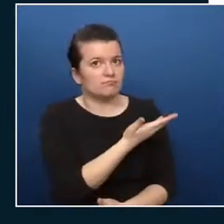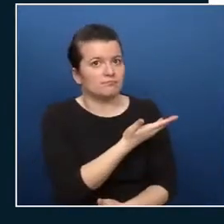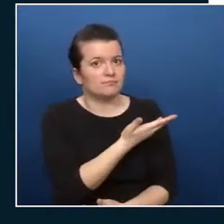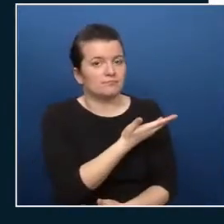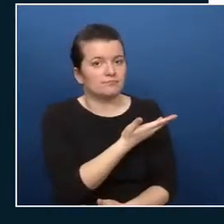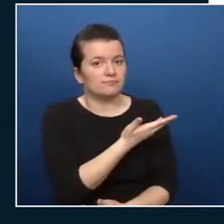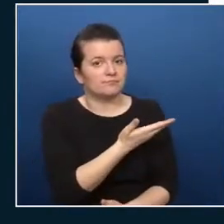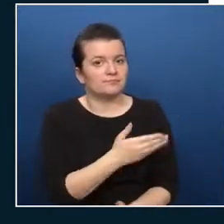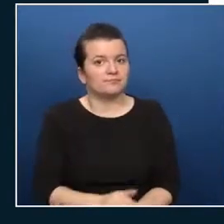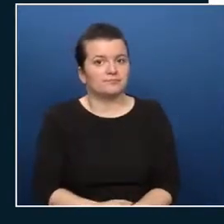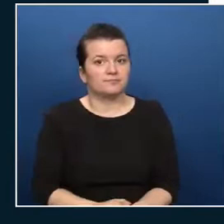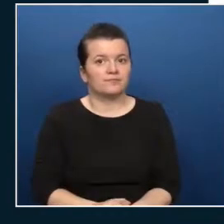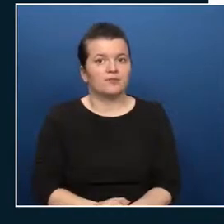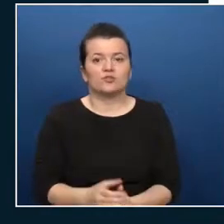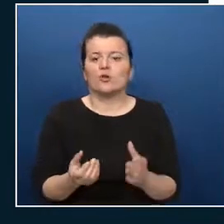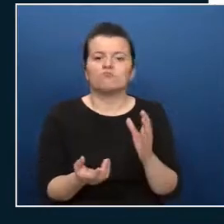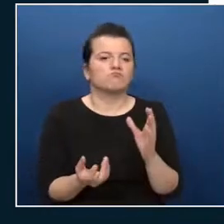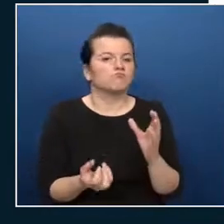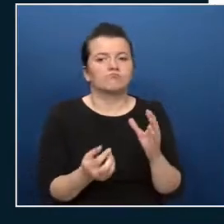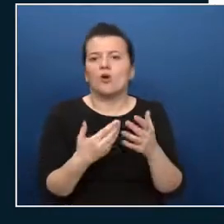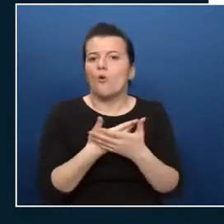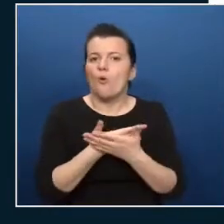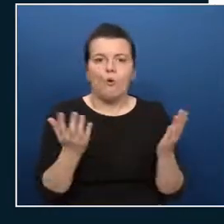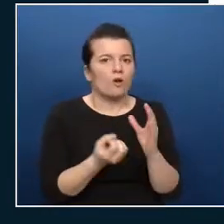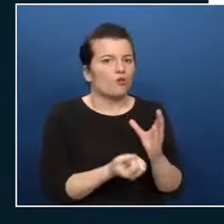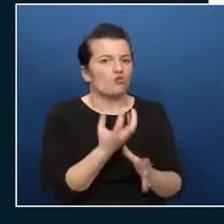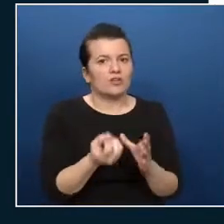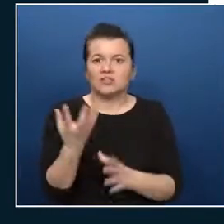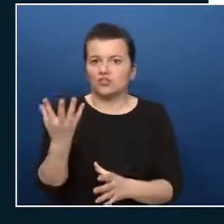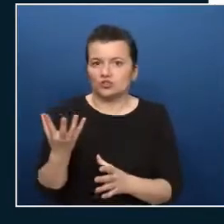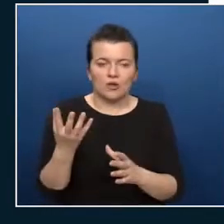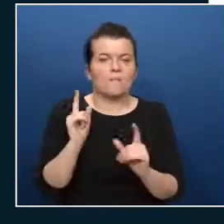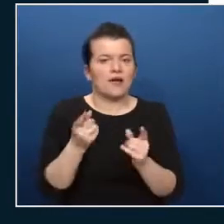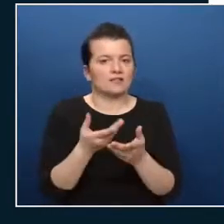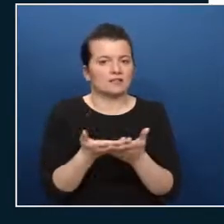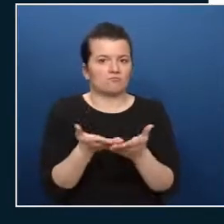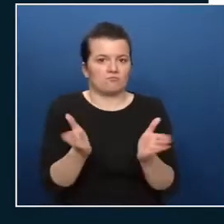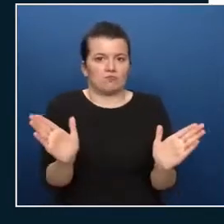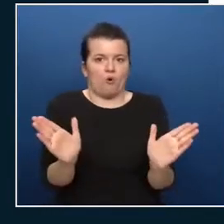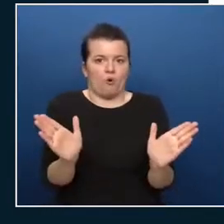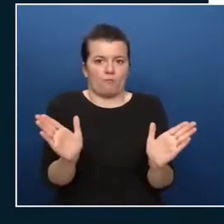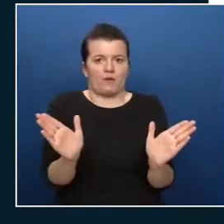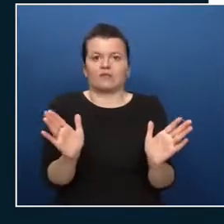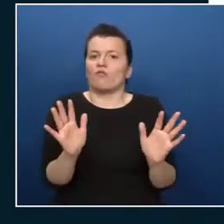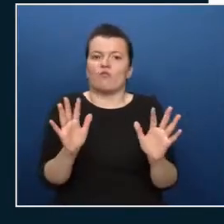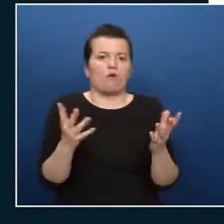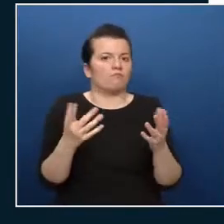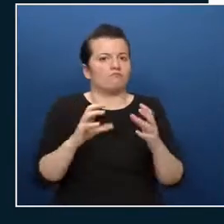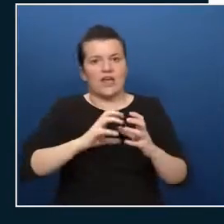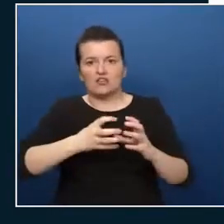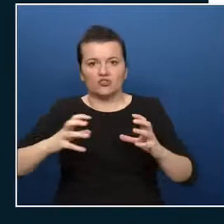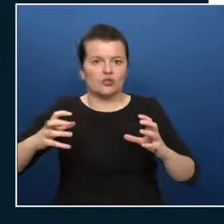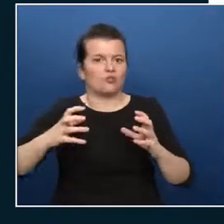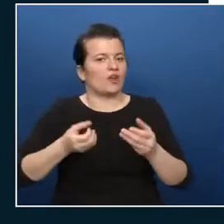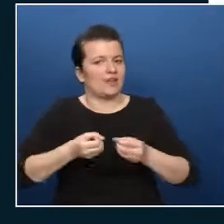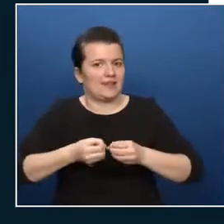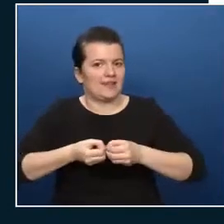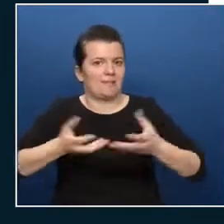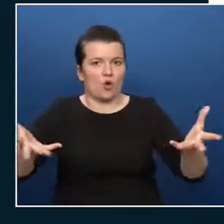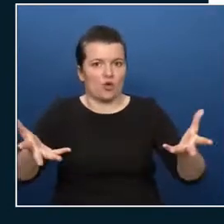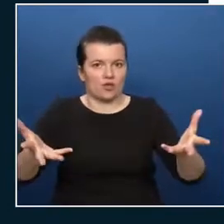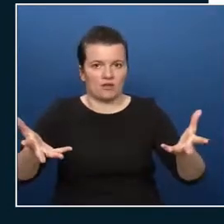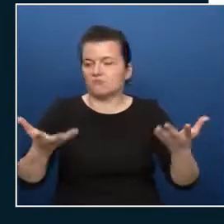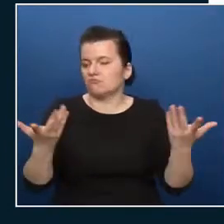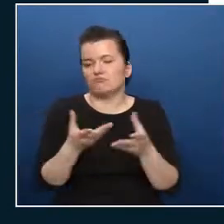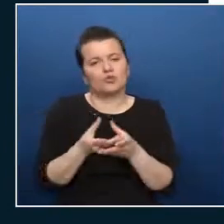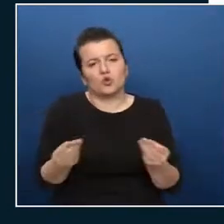resources into account and make sure these are available when you're engineering and deploying your solutions so a good analogy